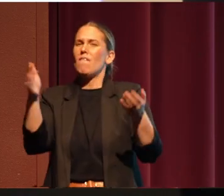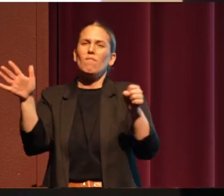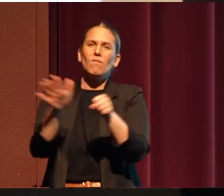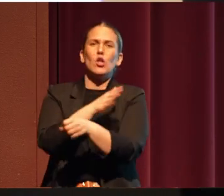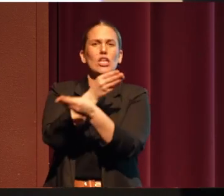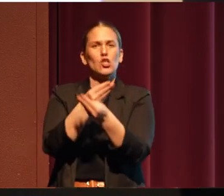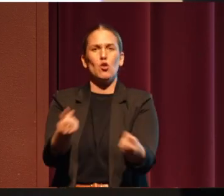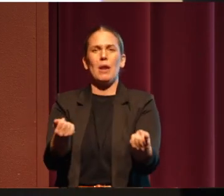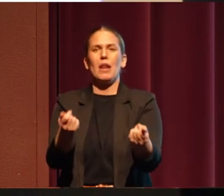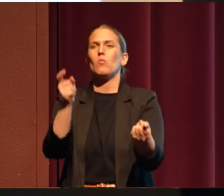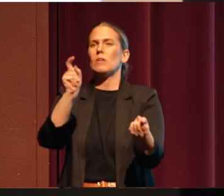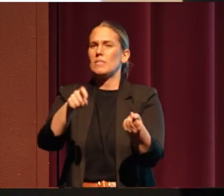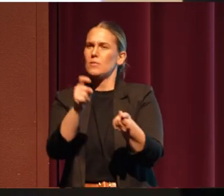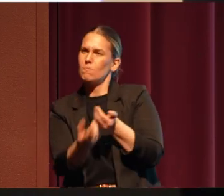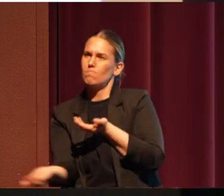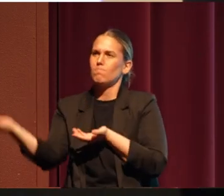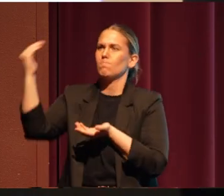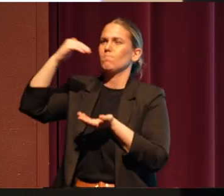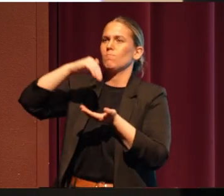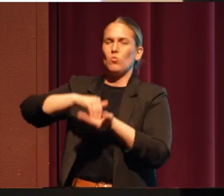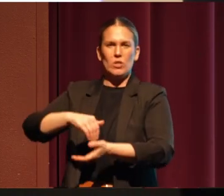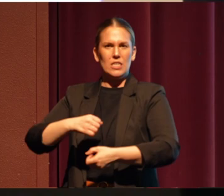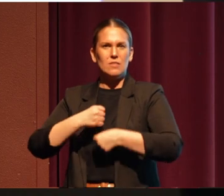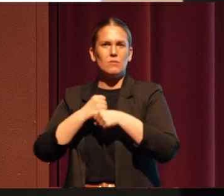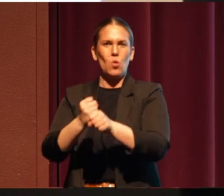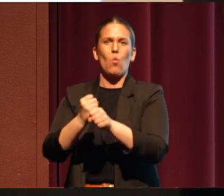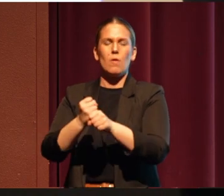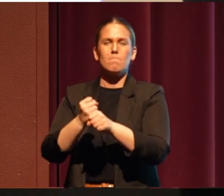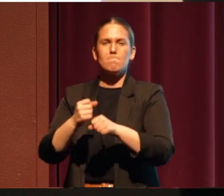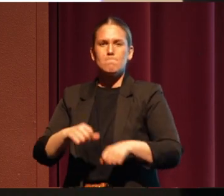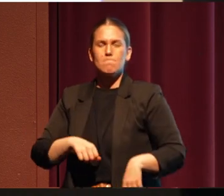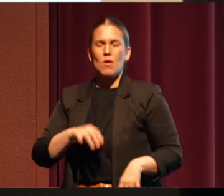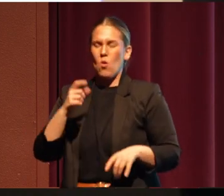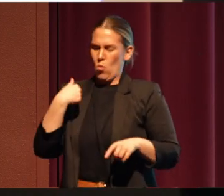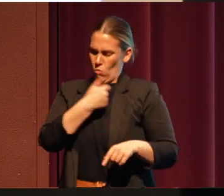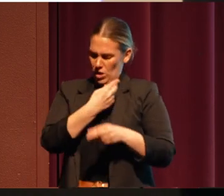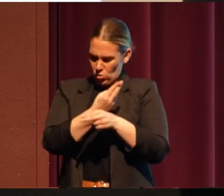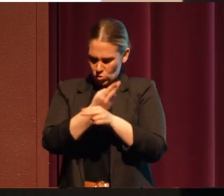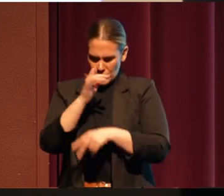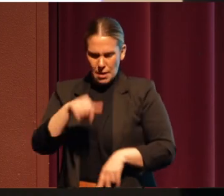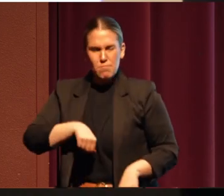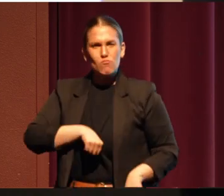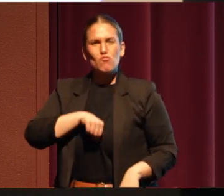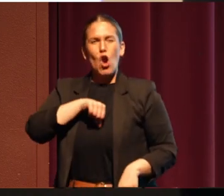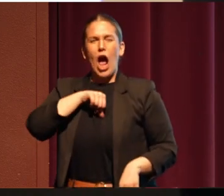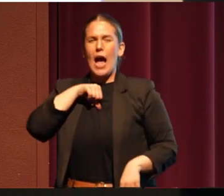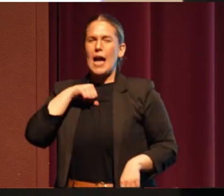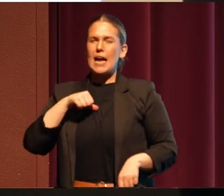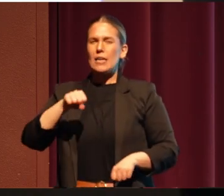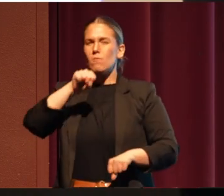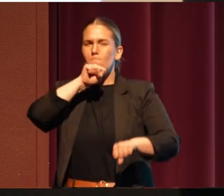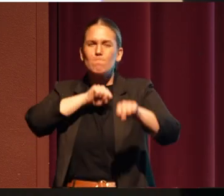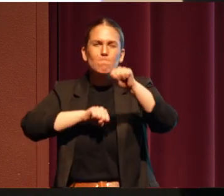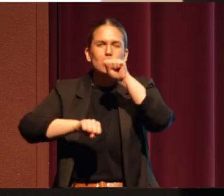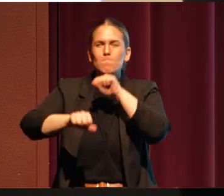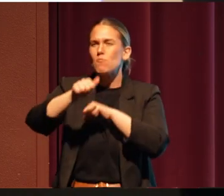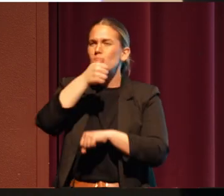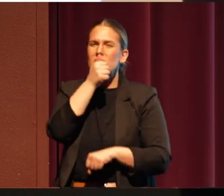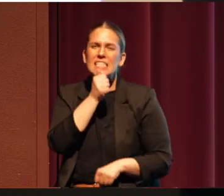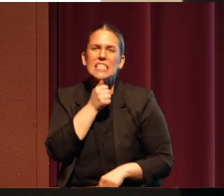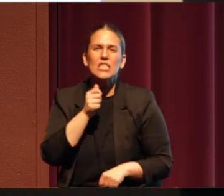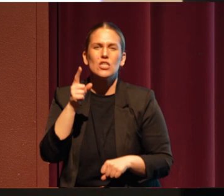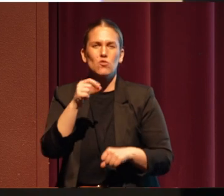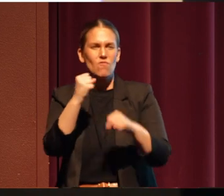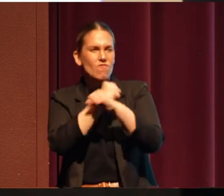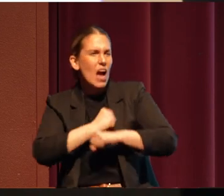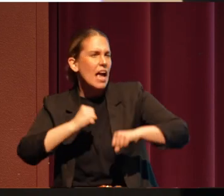And we use that pride and that strength and that resilience to fight and to fix that wrong